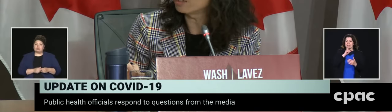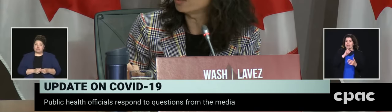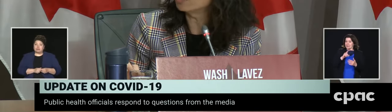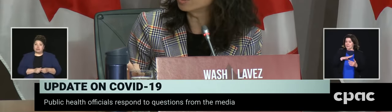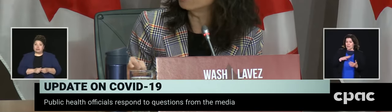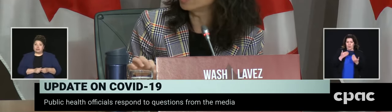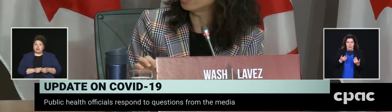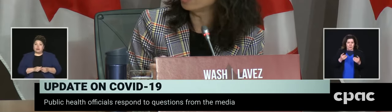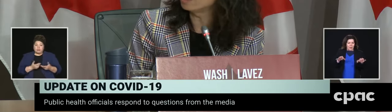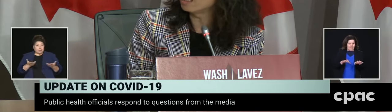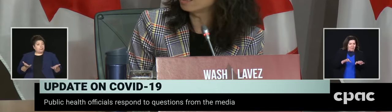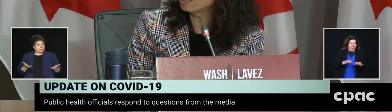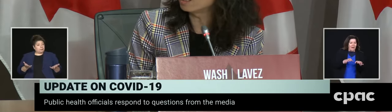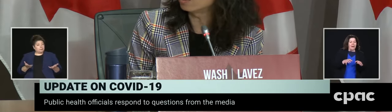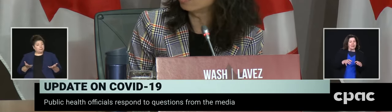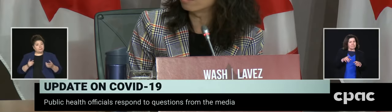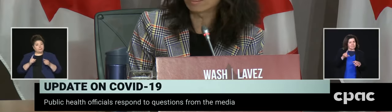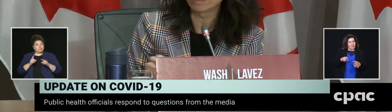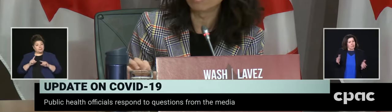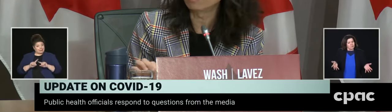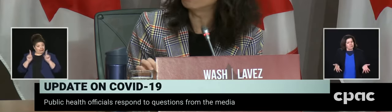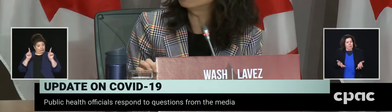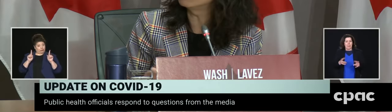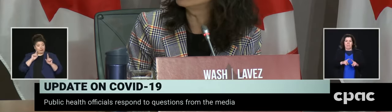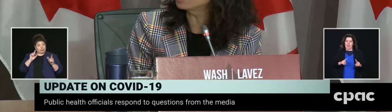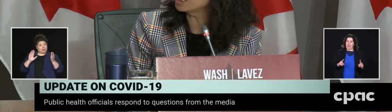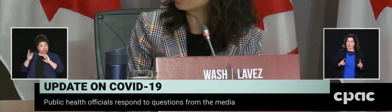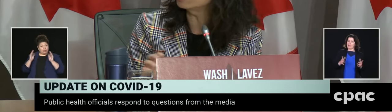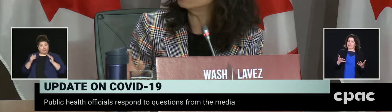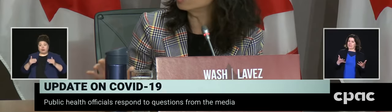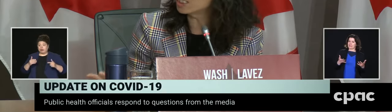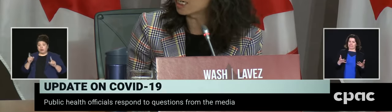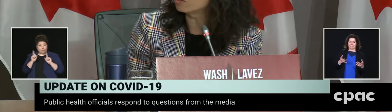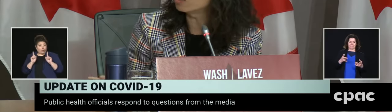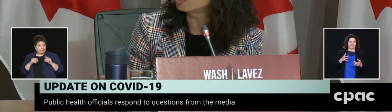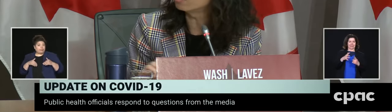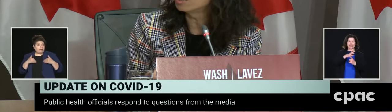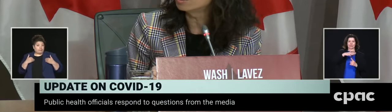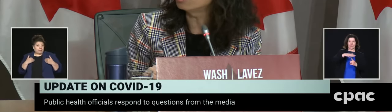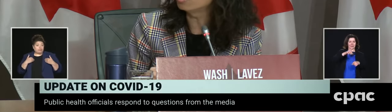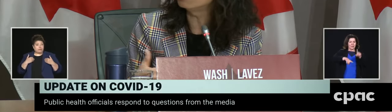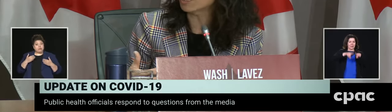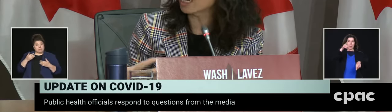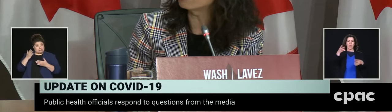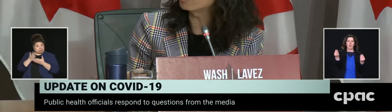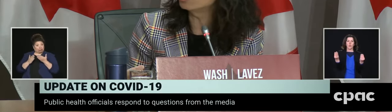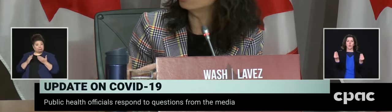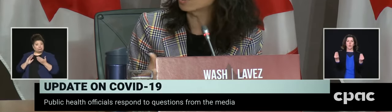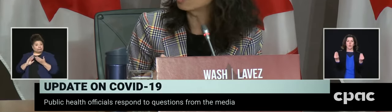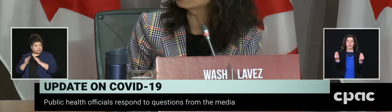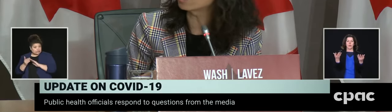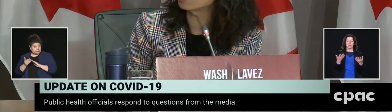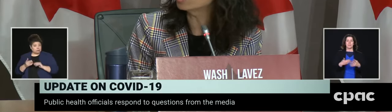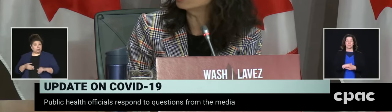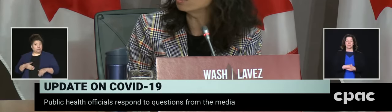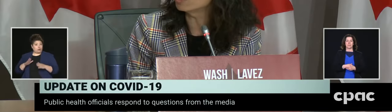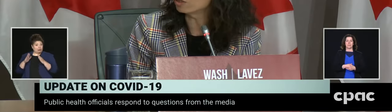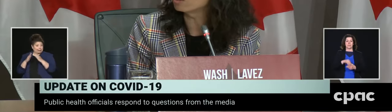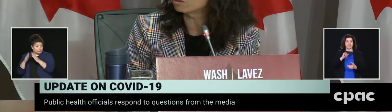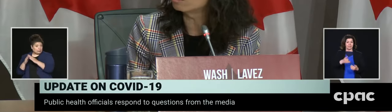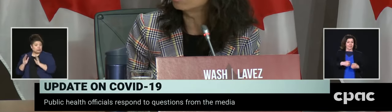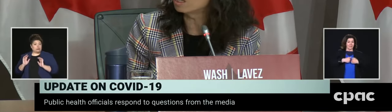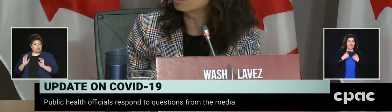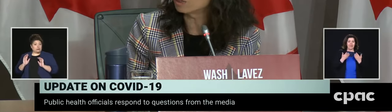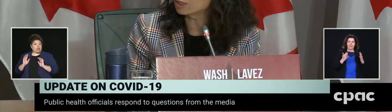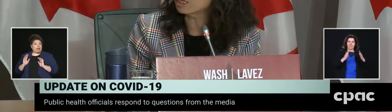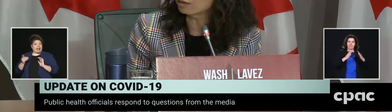different if you were living in different cities or different towns. So you do have to ask that question of